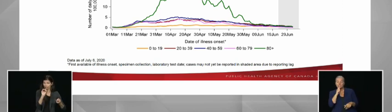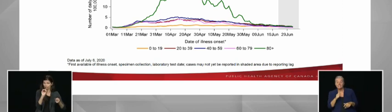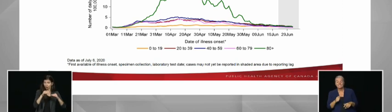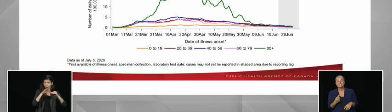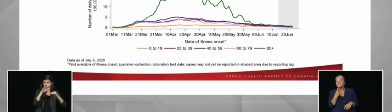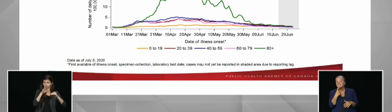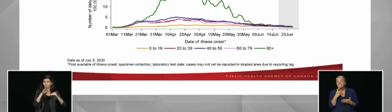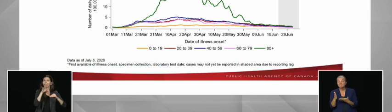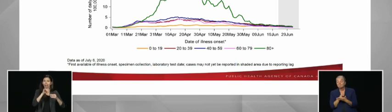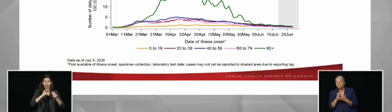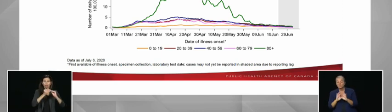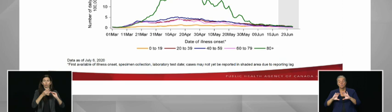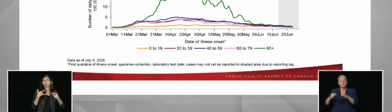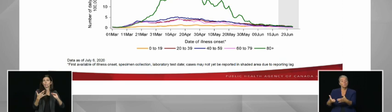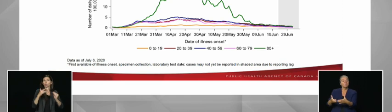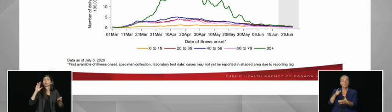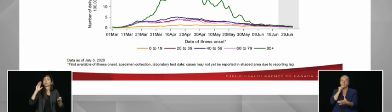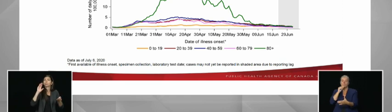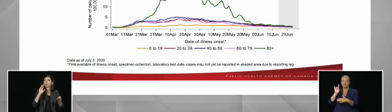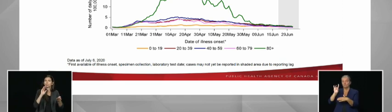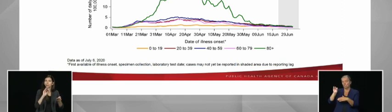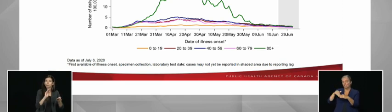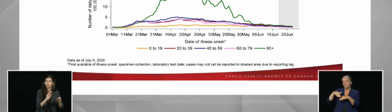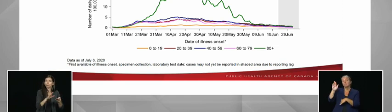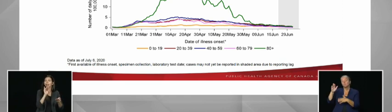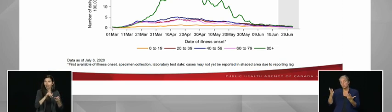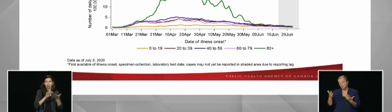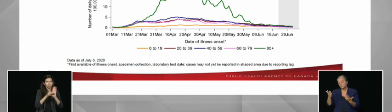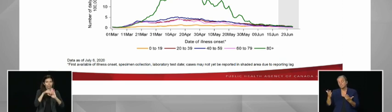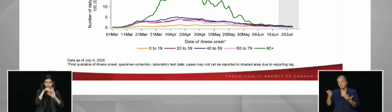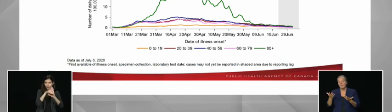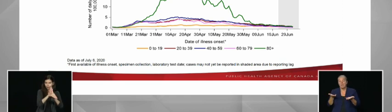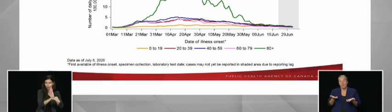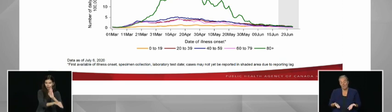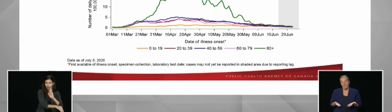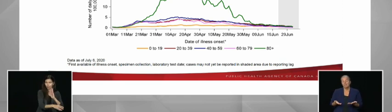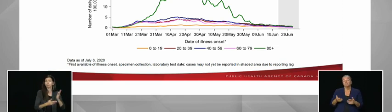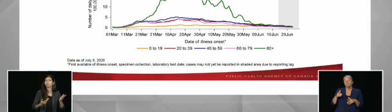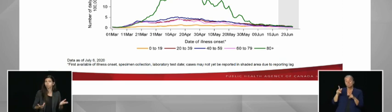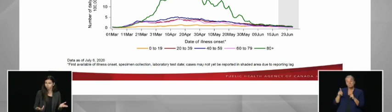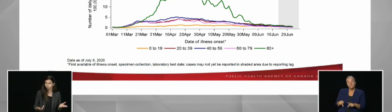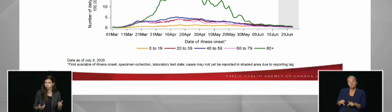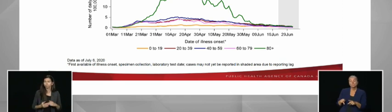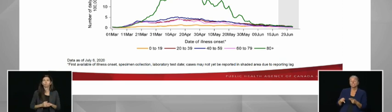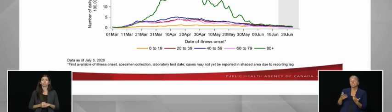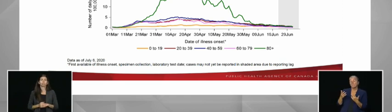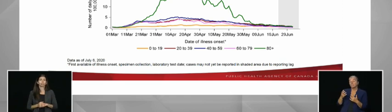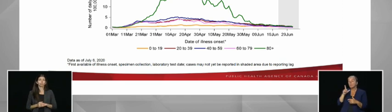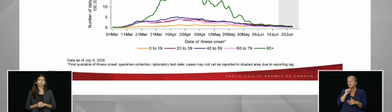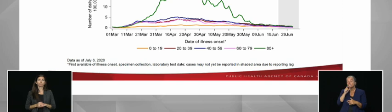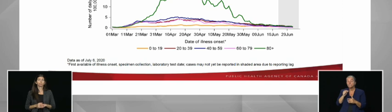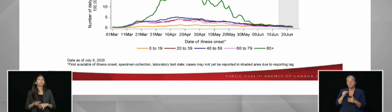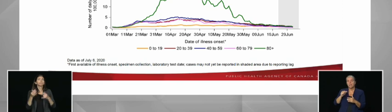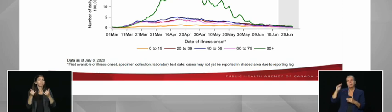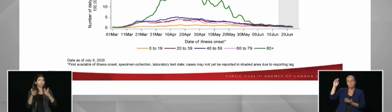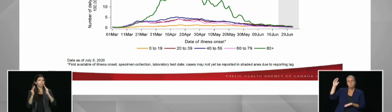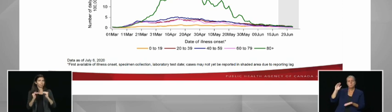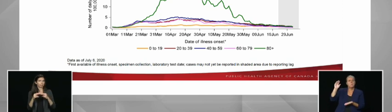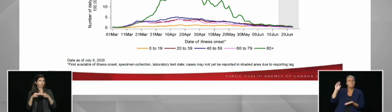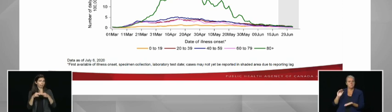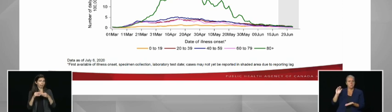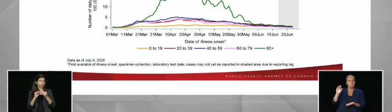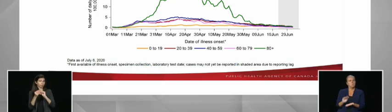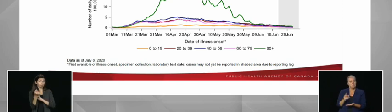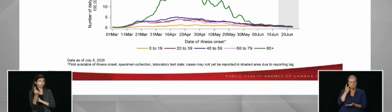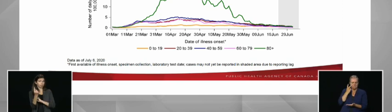declining among those at risk of the most severe outcomes. Maintenant, diapositive 11. Dans les